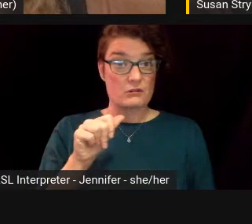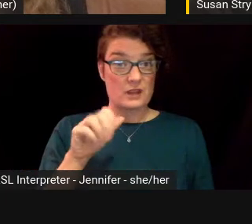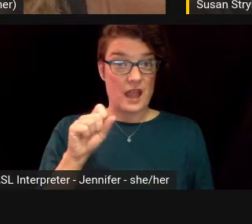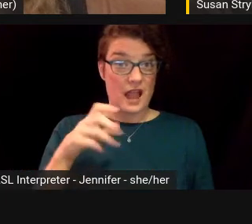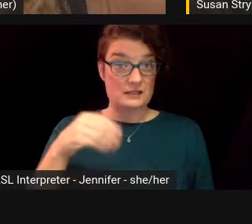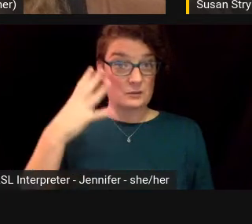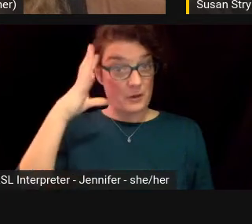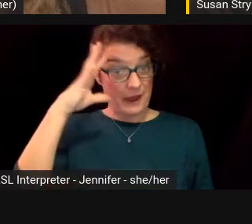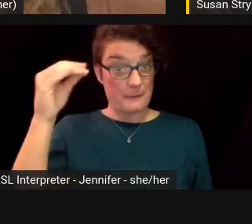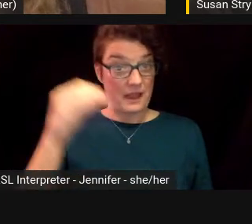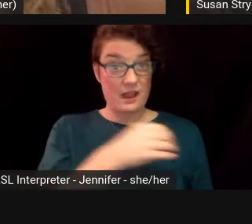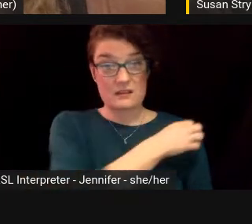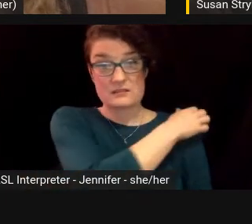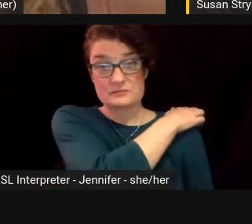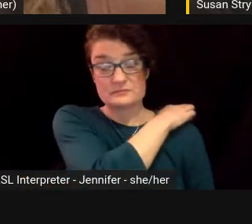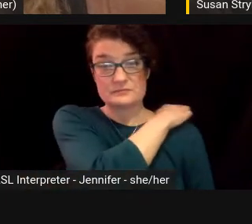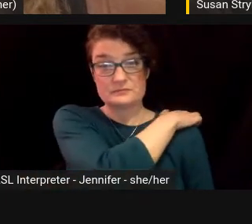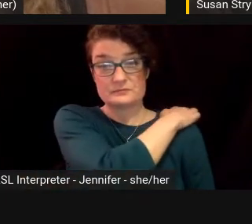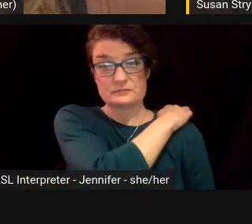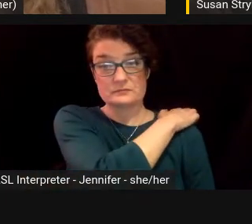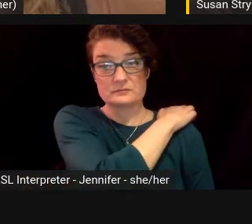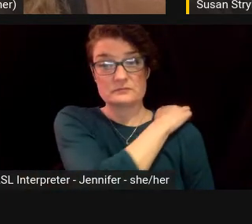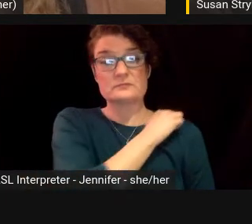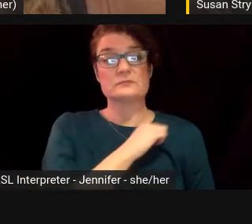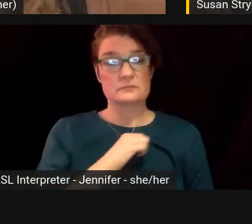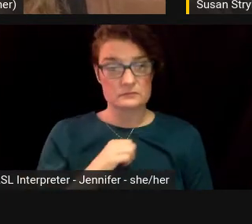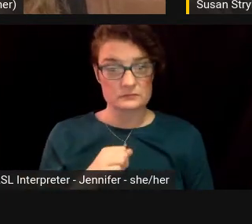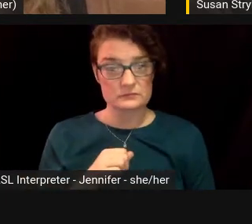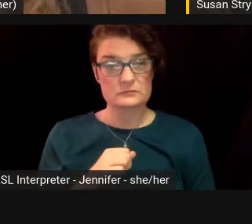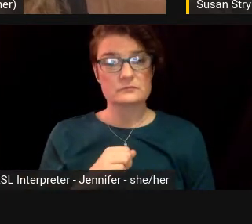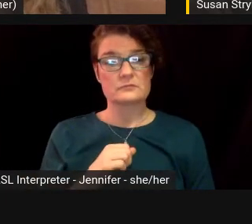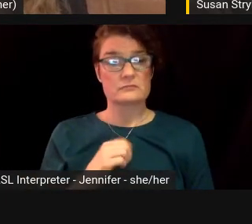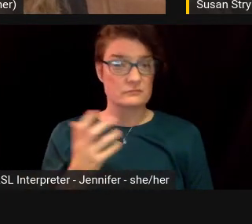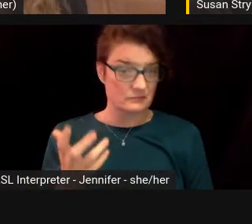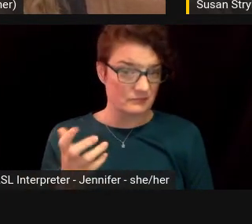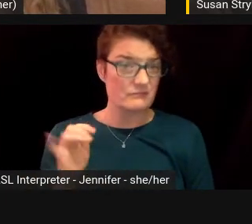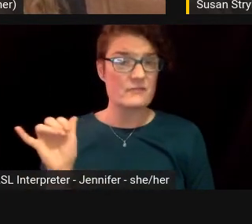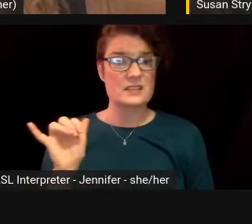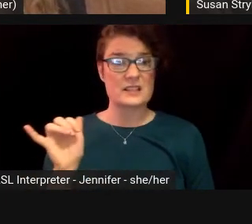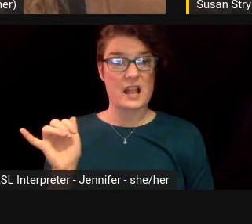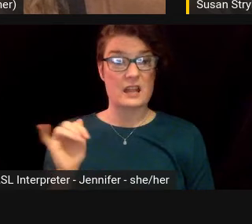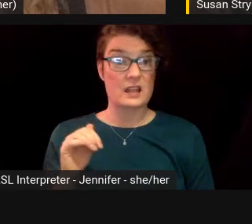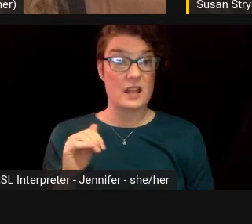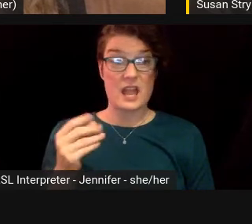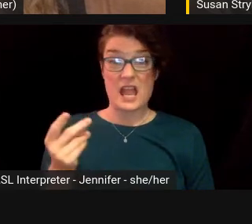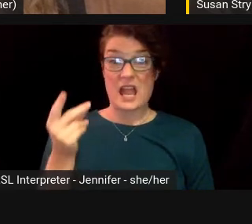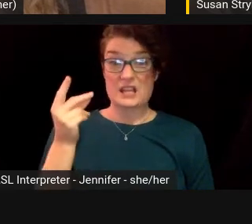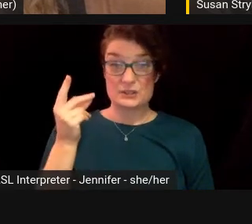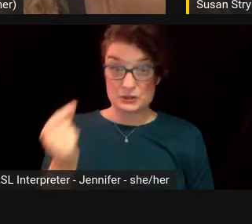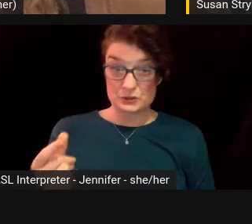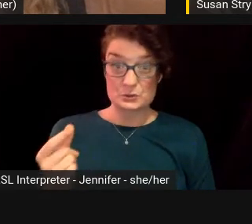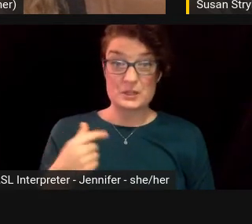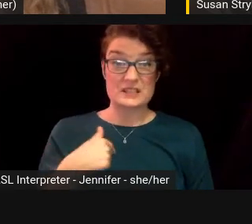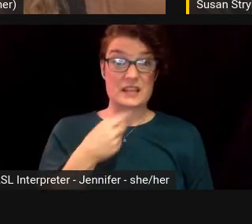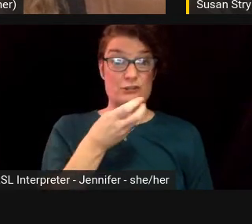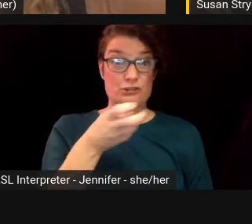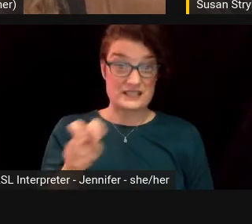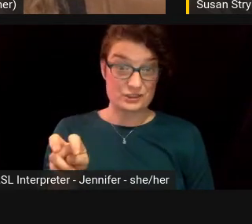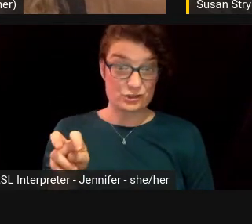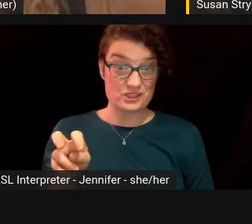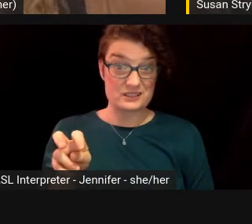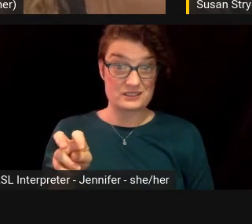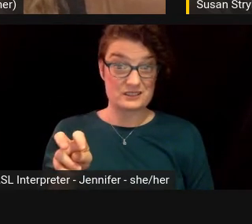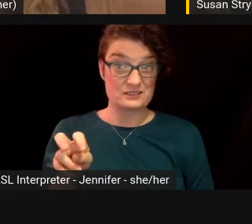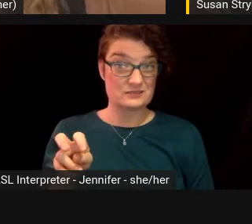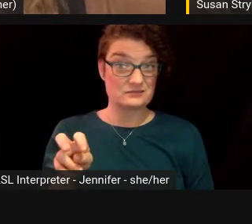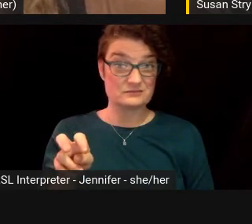white man. Um, and that, you know, it's like, as soon as I transitioned, you know,